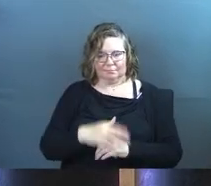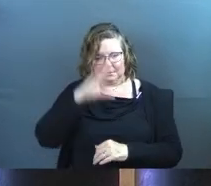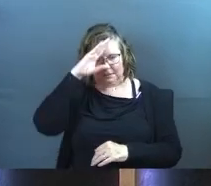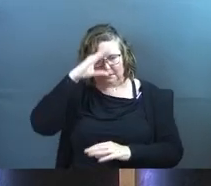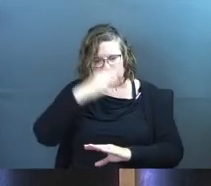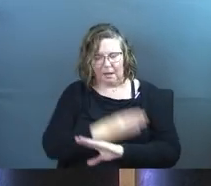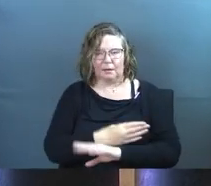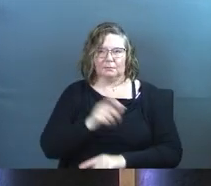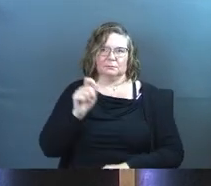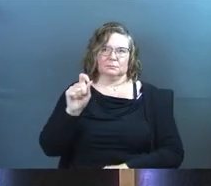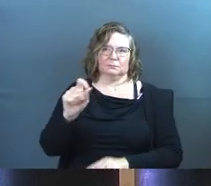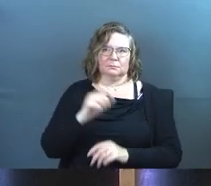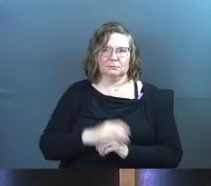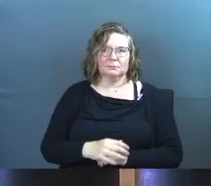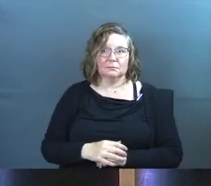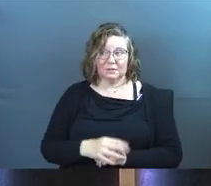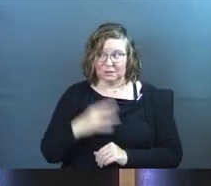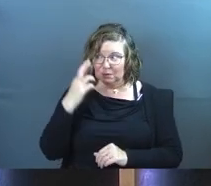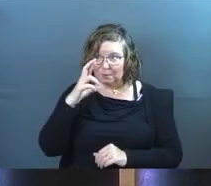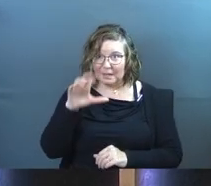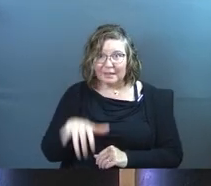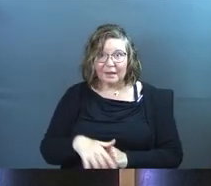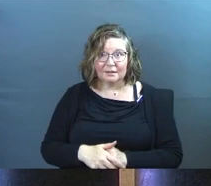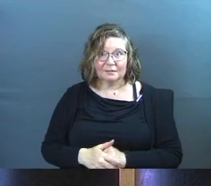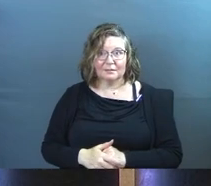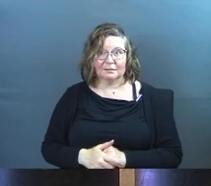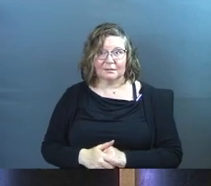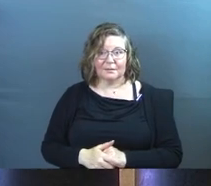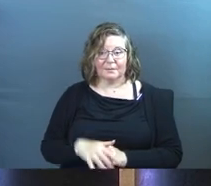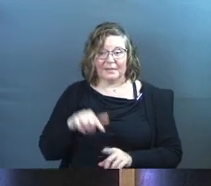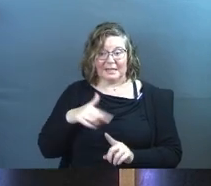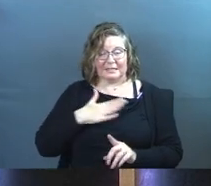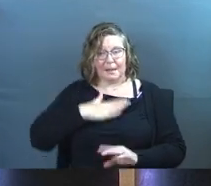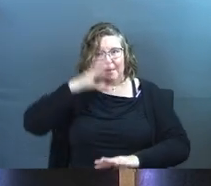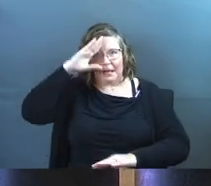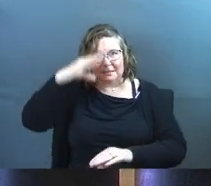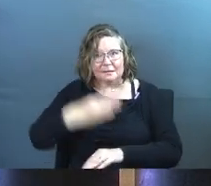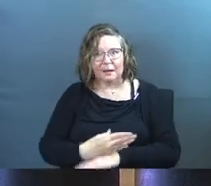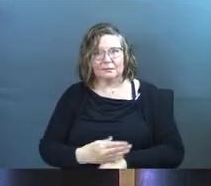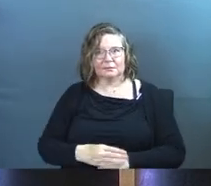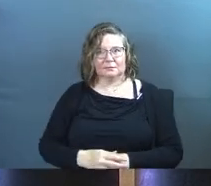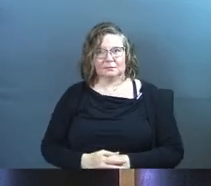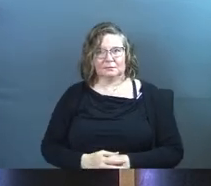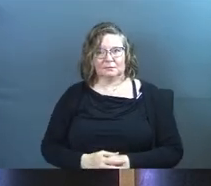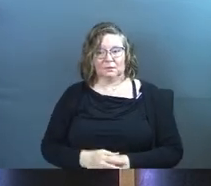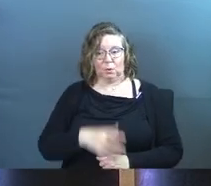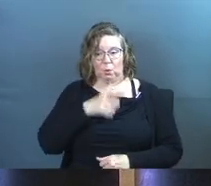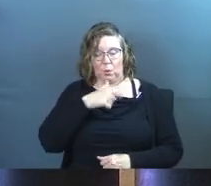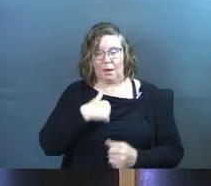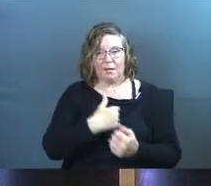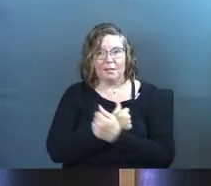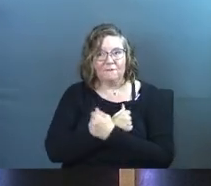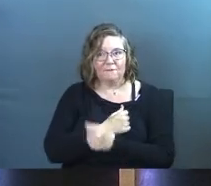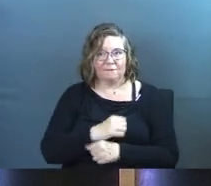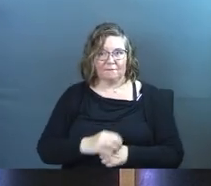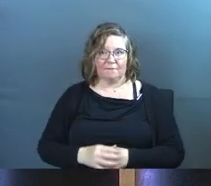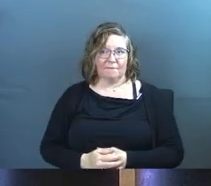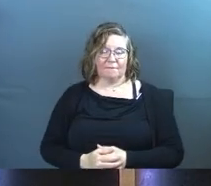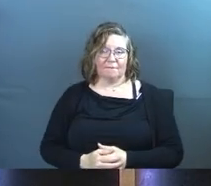Son, do you realize that? This is my Son, who I love.